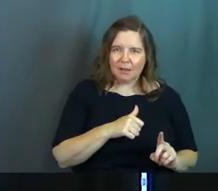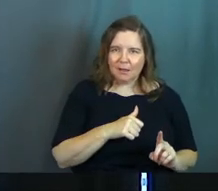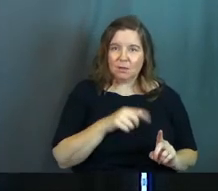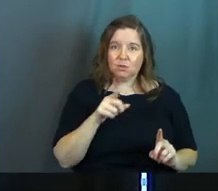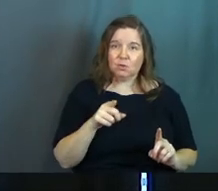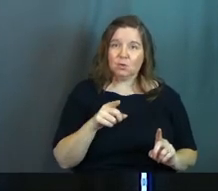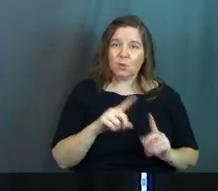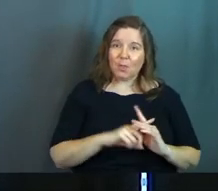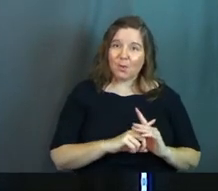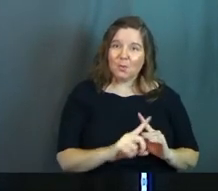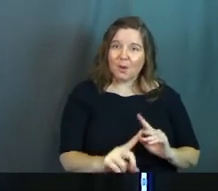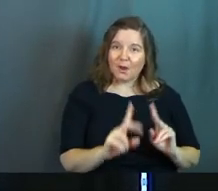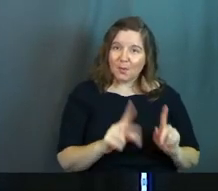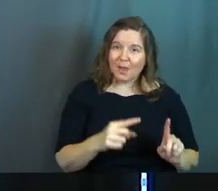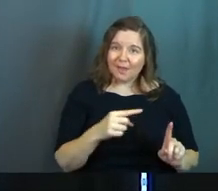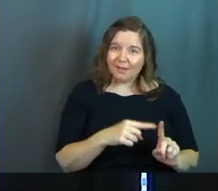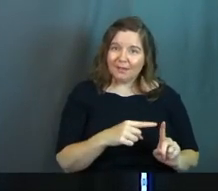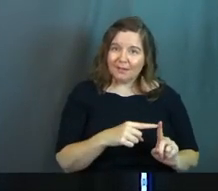You're the runaway.